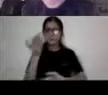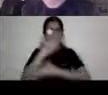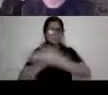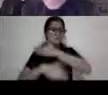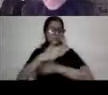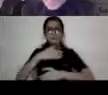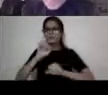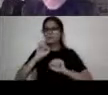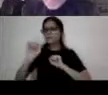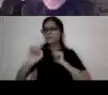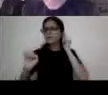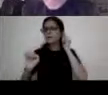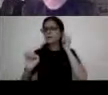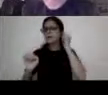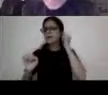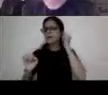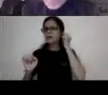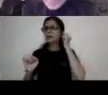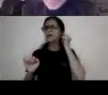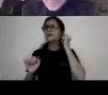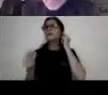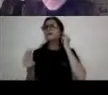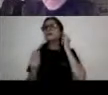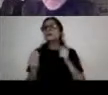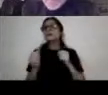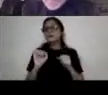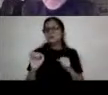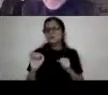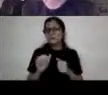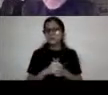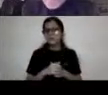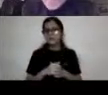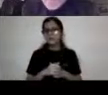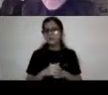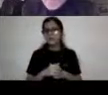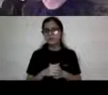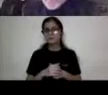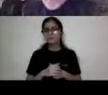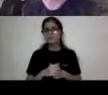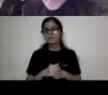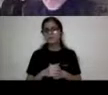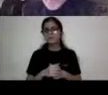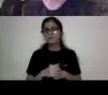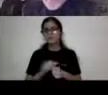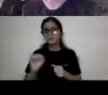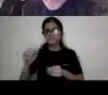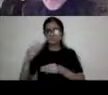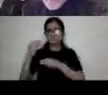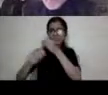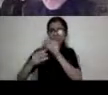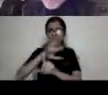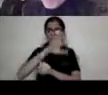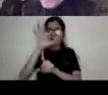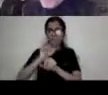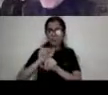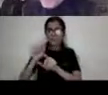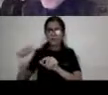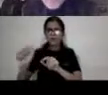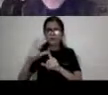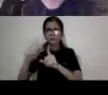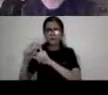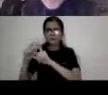of, uh, colonialism and settler, uh, culture and the harms that were done to people.